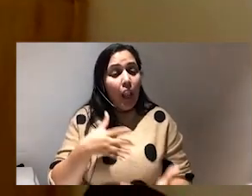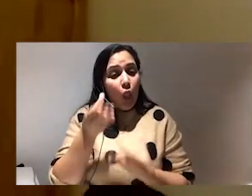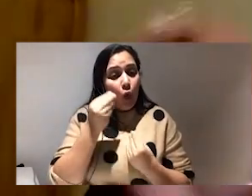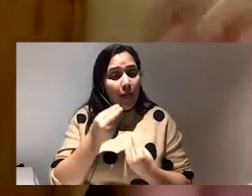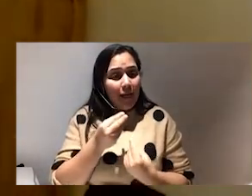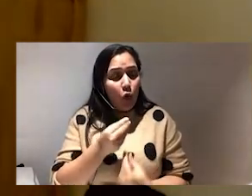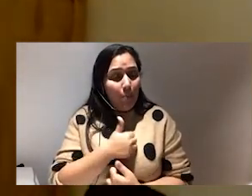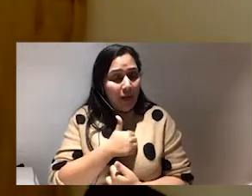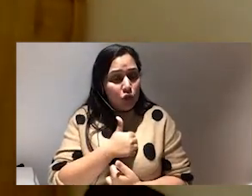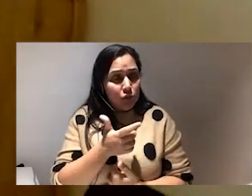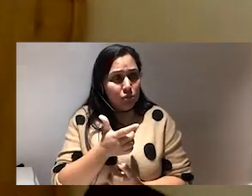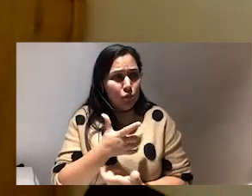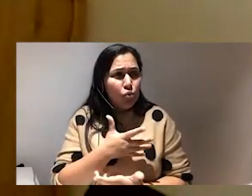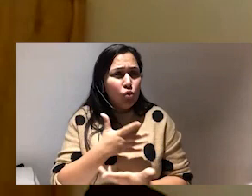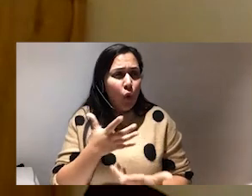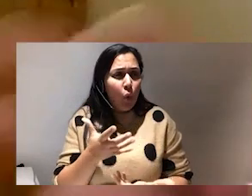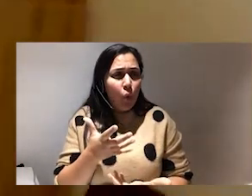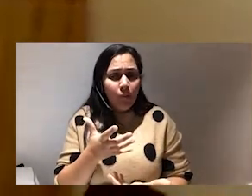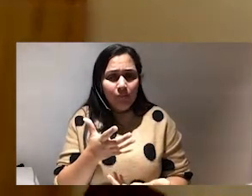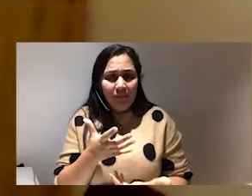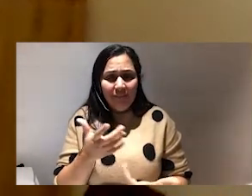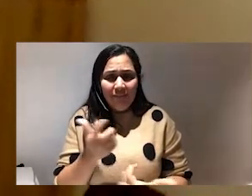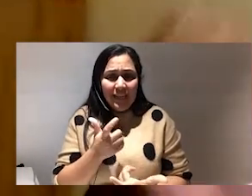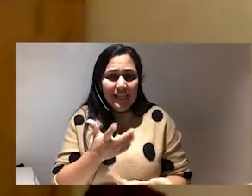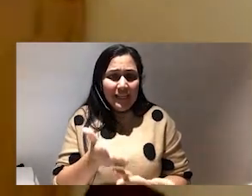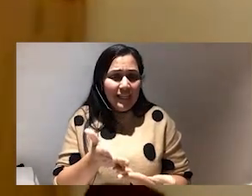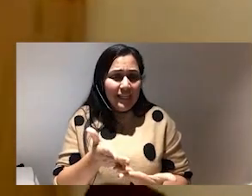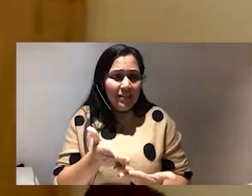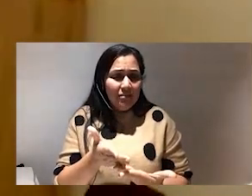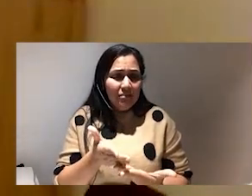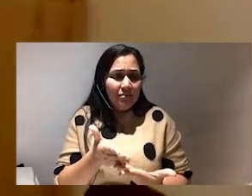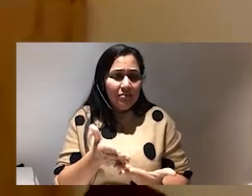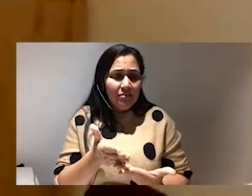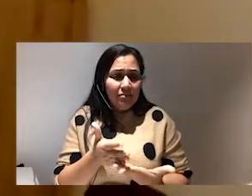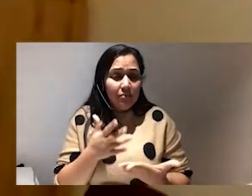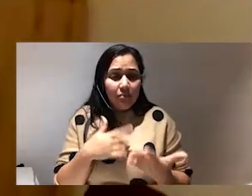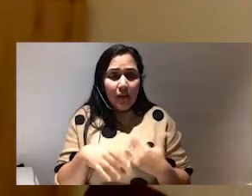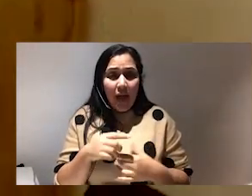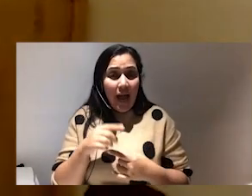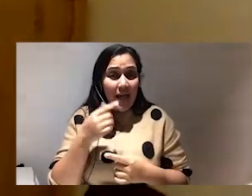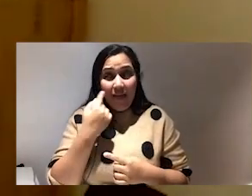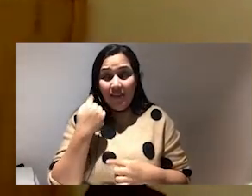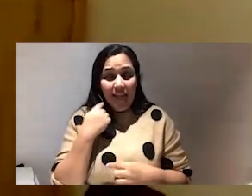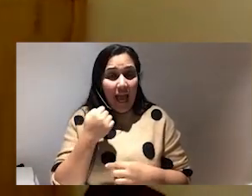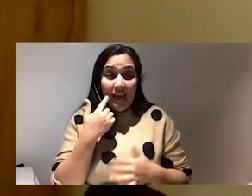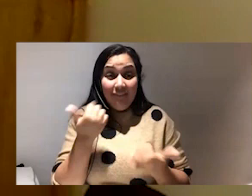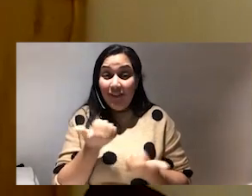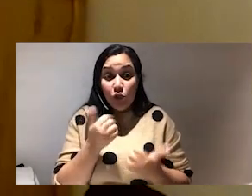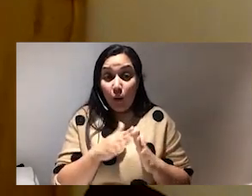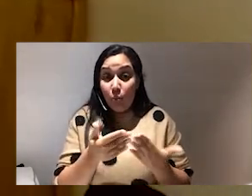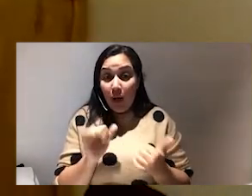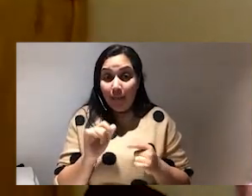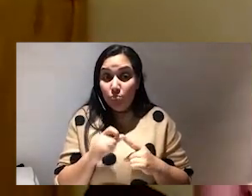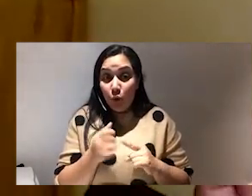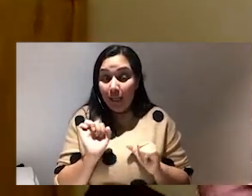which was so it's so funny because we had an event the other day and I hadn't actually finished your book I will I won't lie to you I hadn't finished your book at